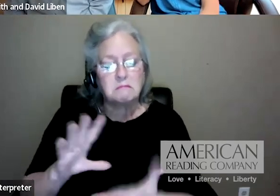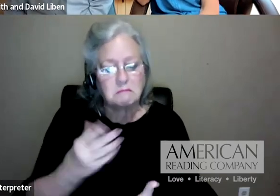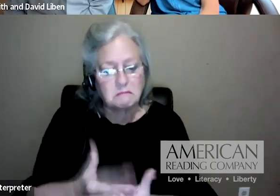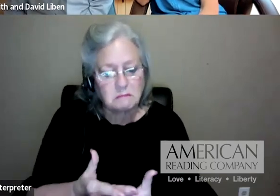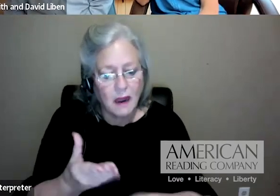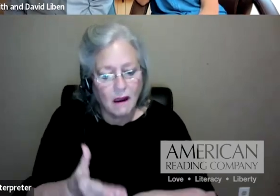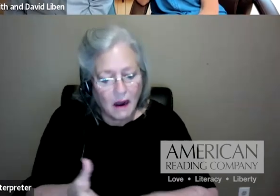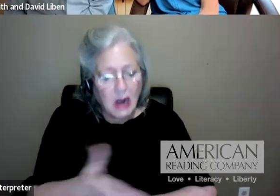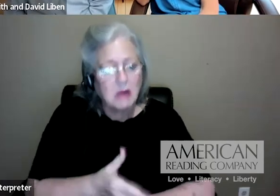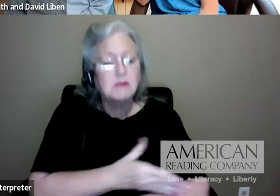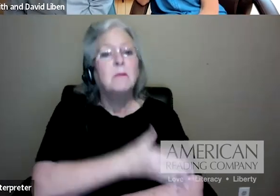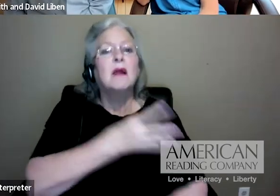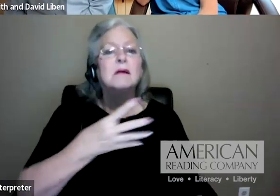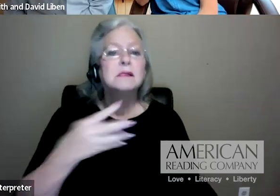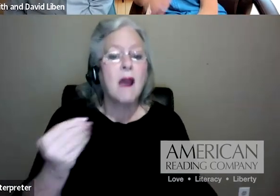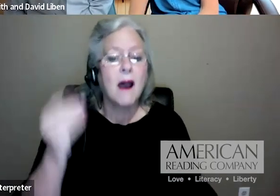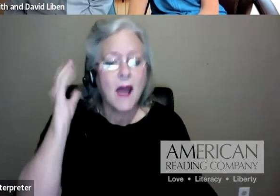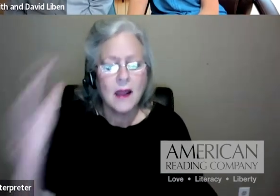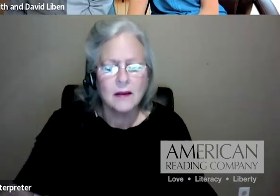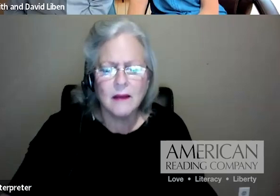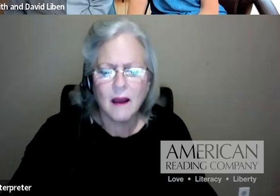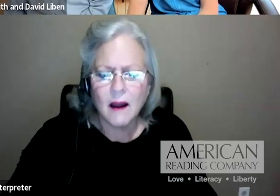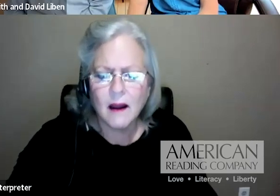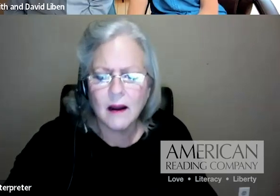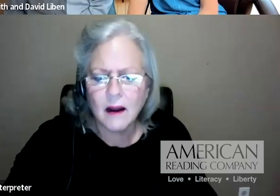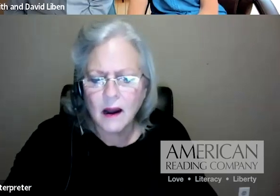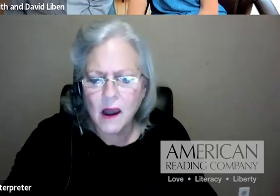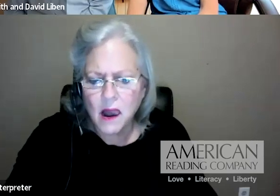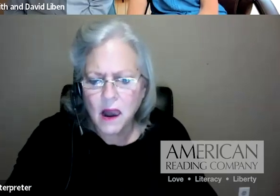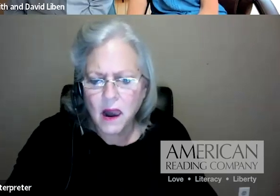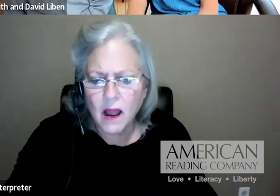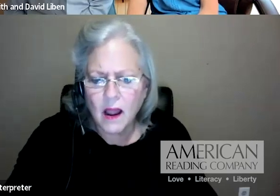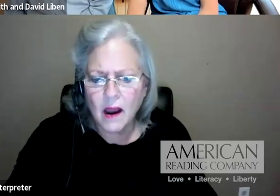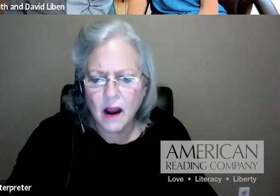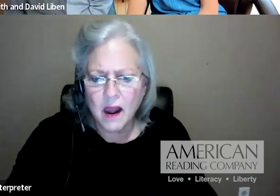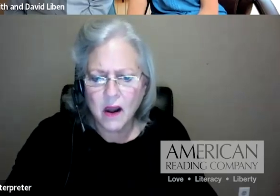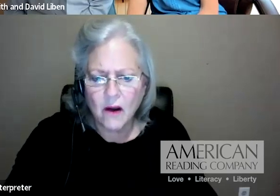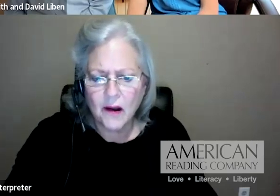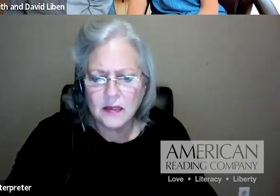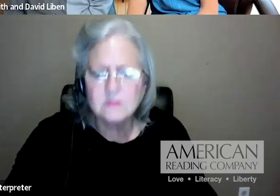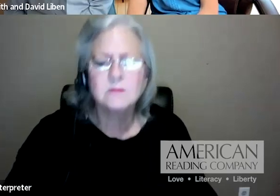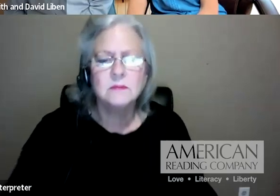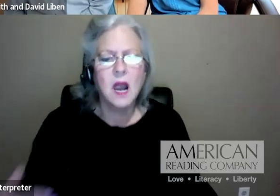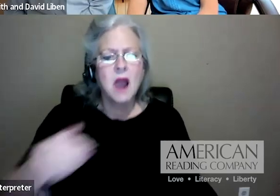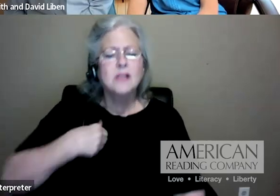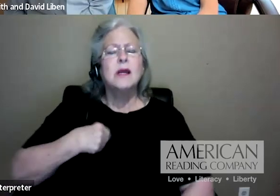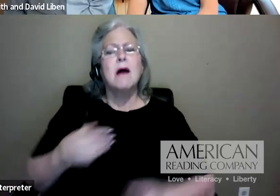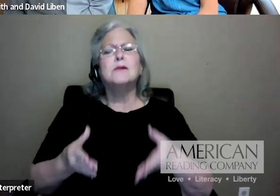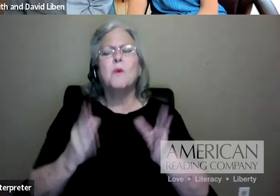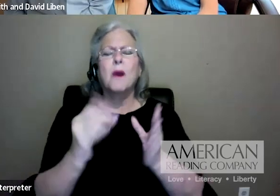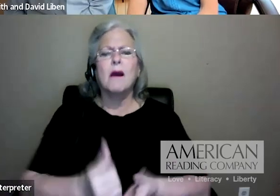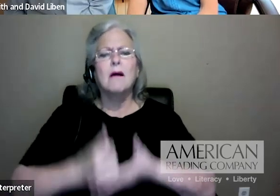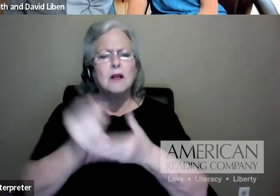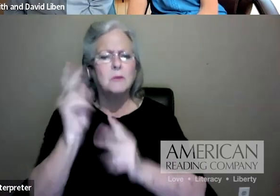educators in the United States. She has a way of helping folks through complex issues in